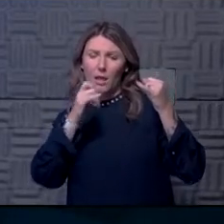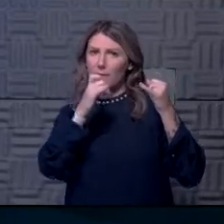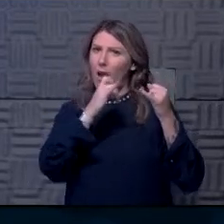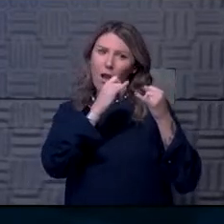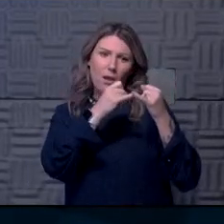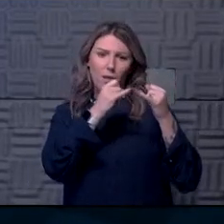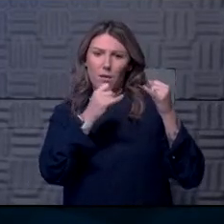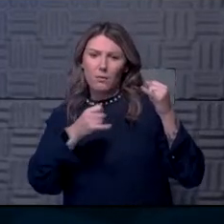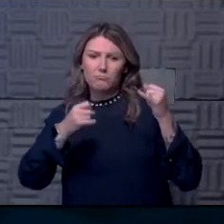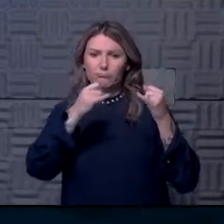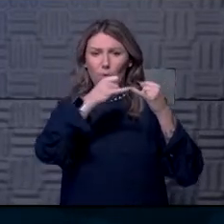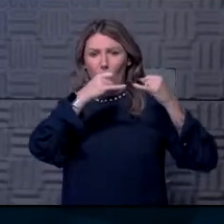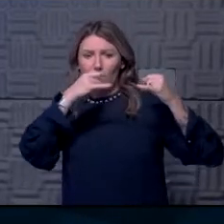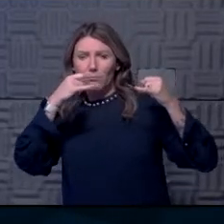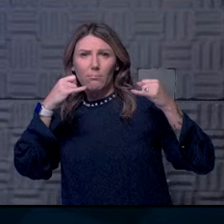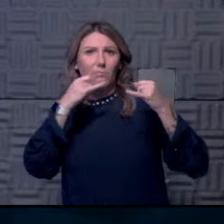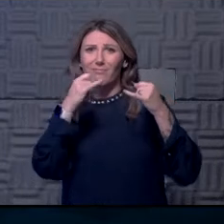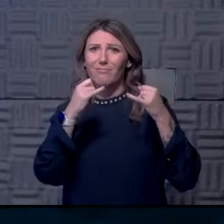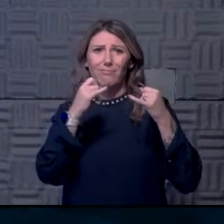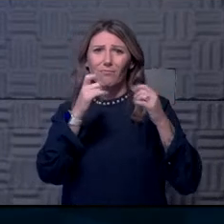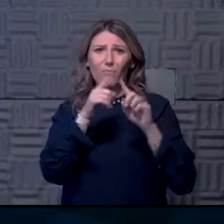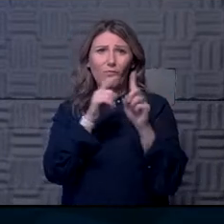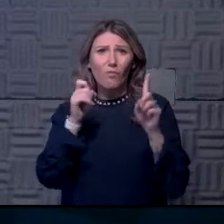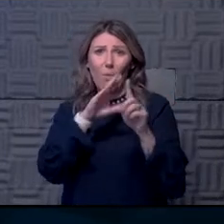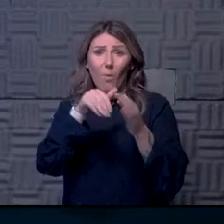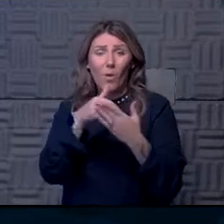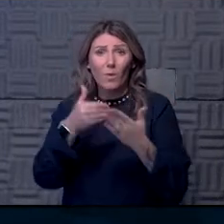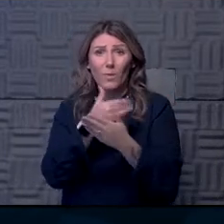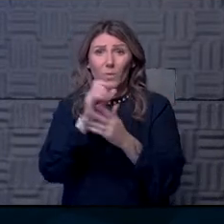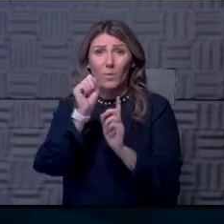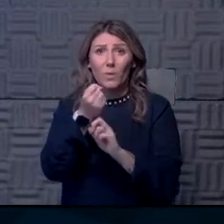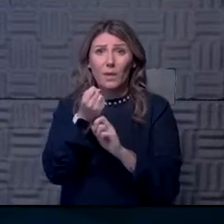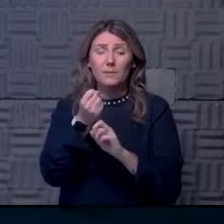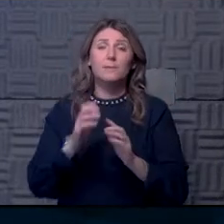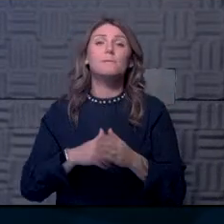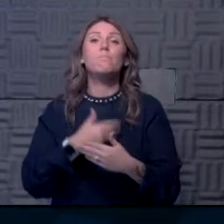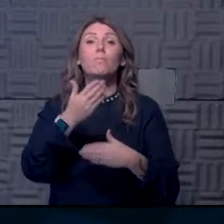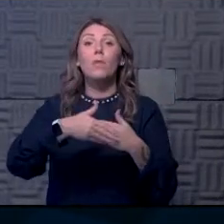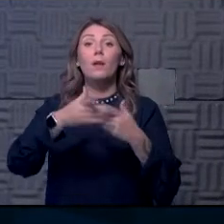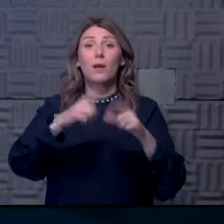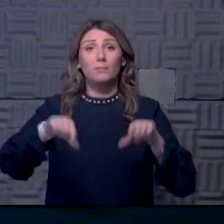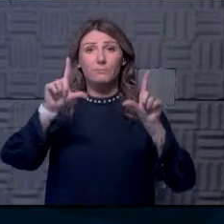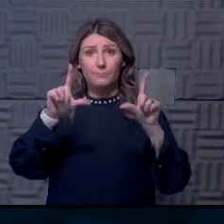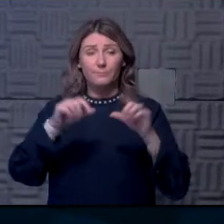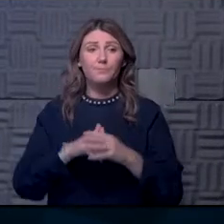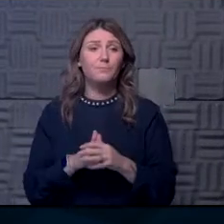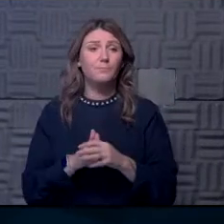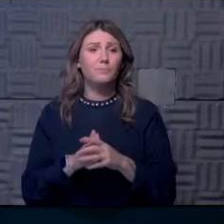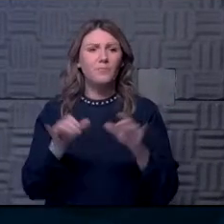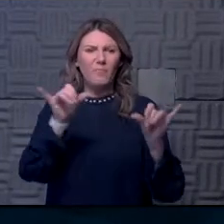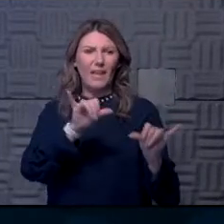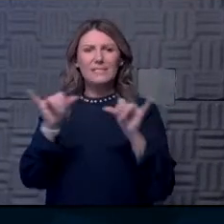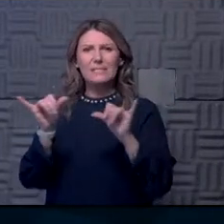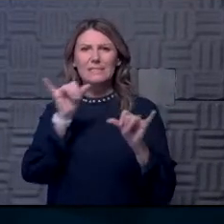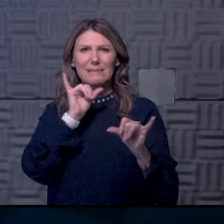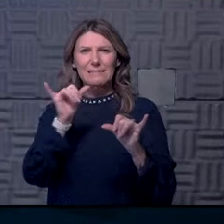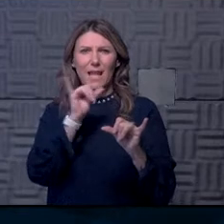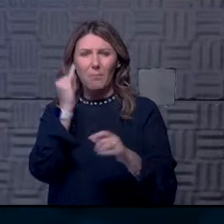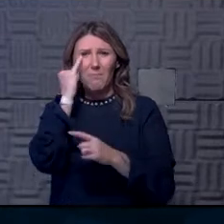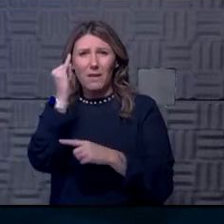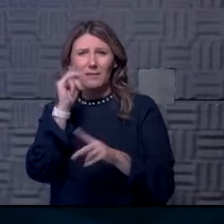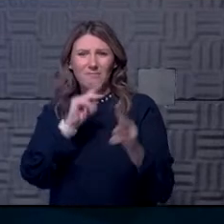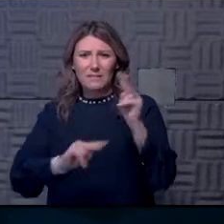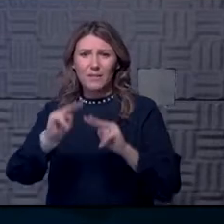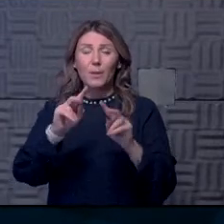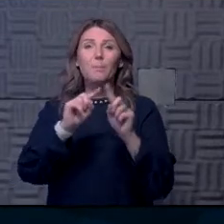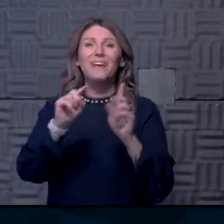at least by these standards of new cases. The next slide is the same sort of look, but at the state